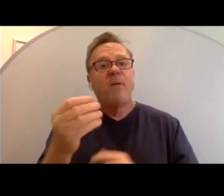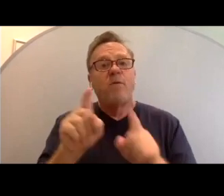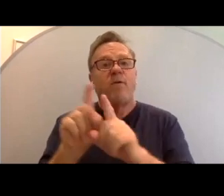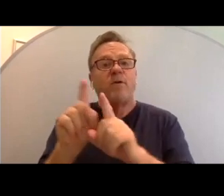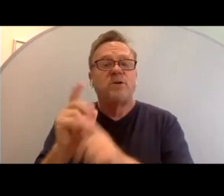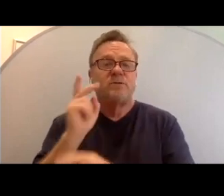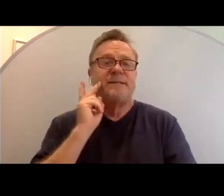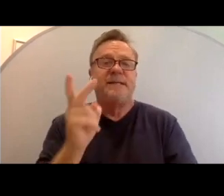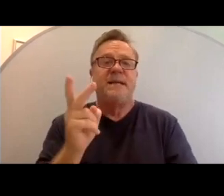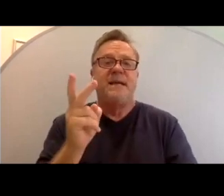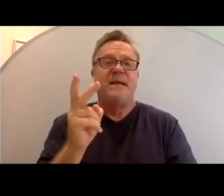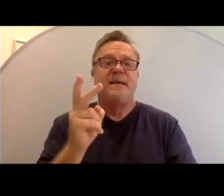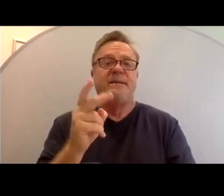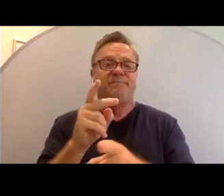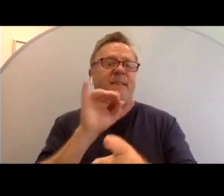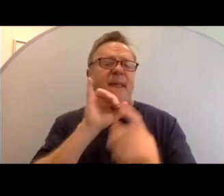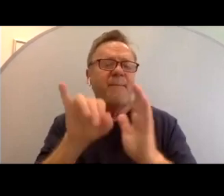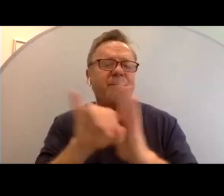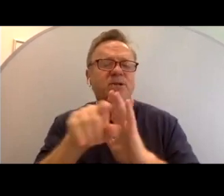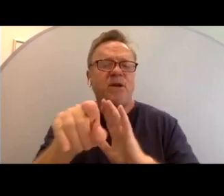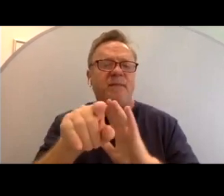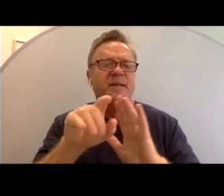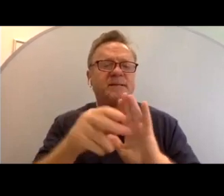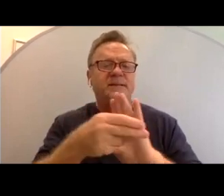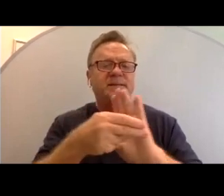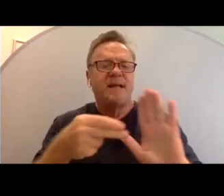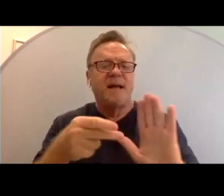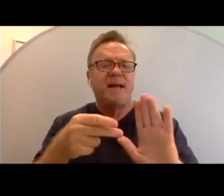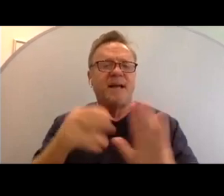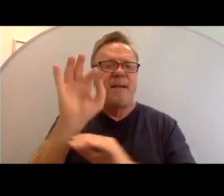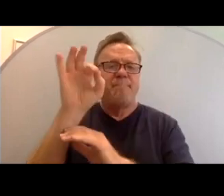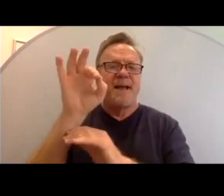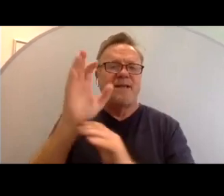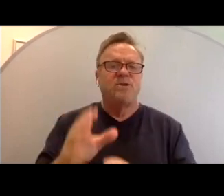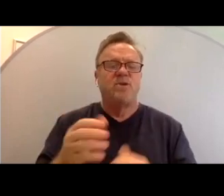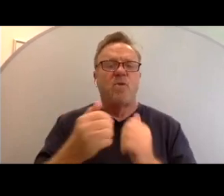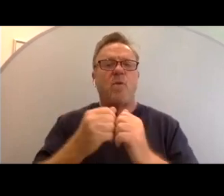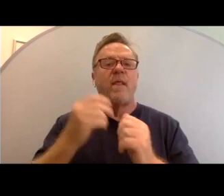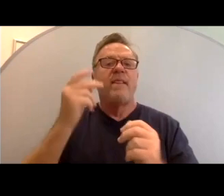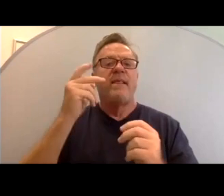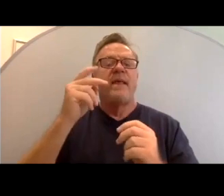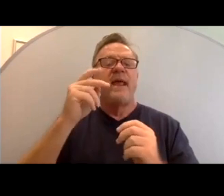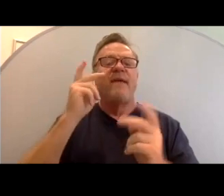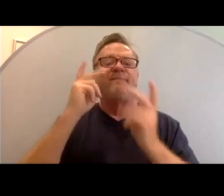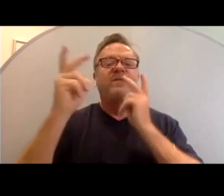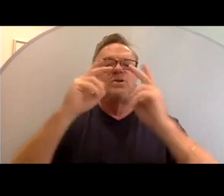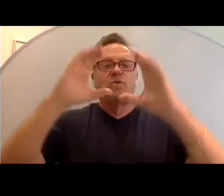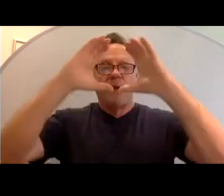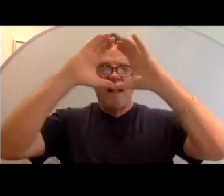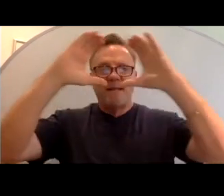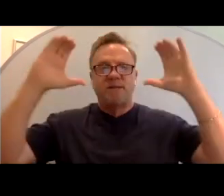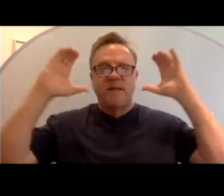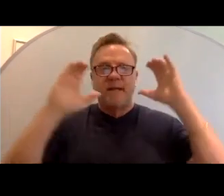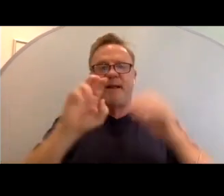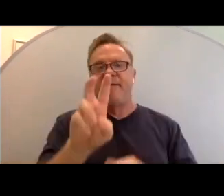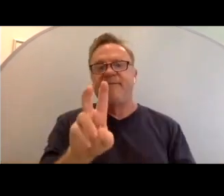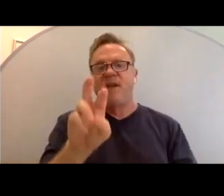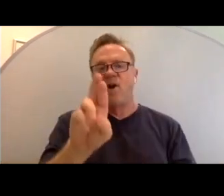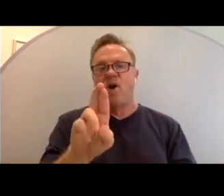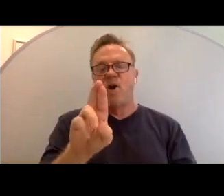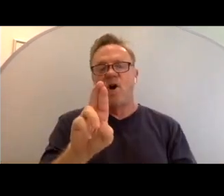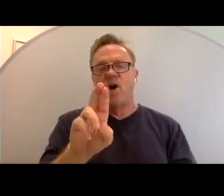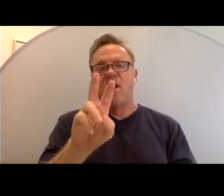in the image on this slide is a pastor with a virtual headset on, a VR, virtual